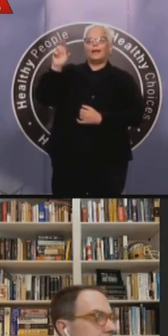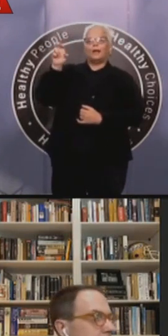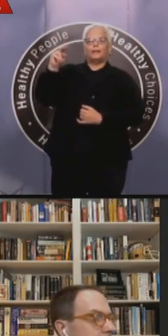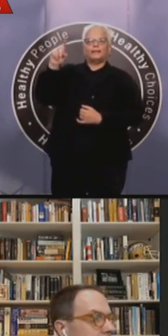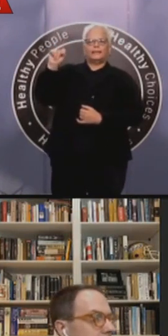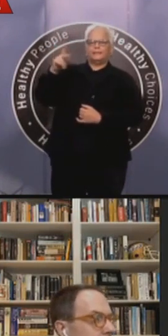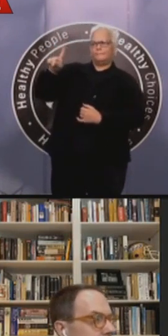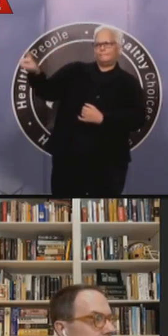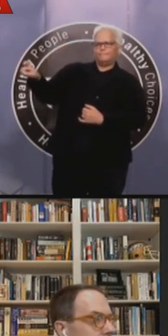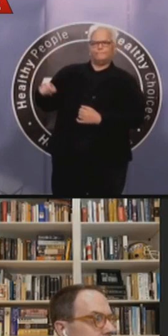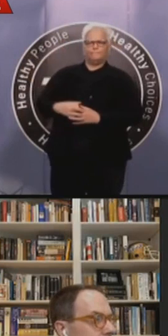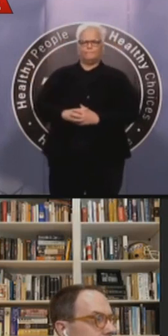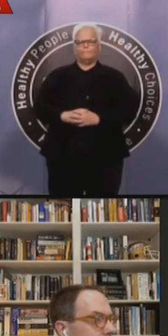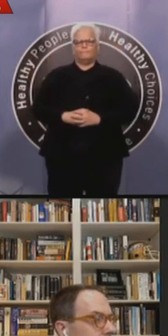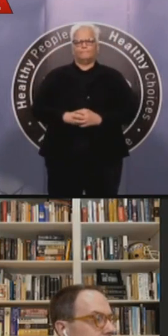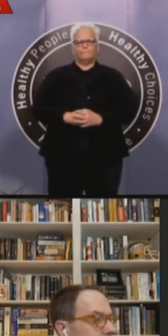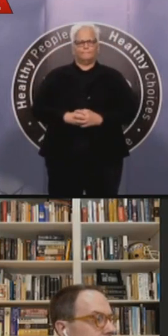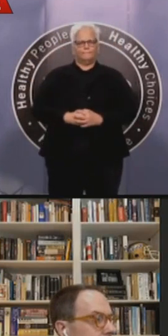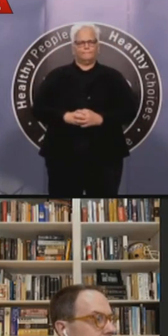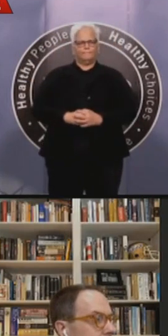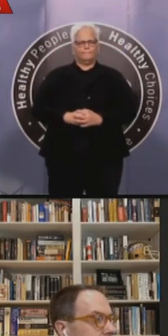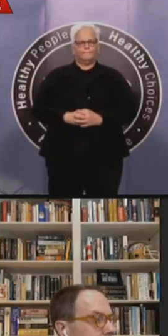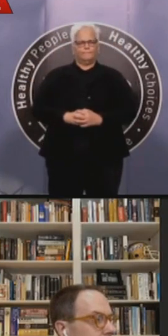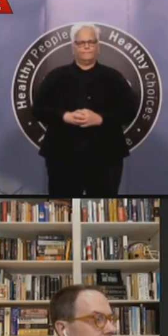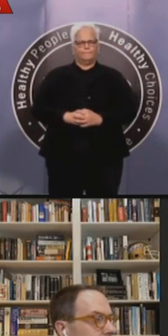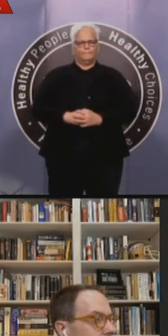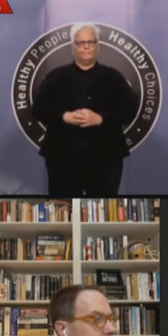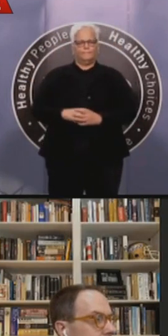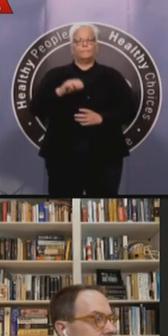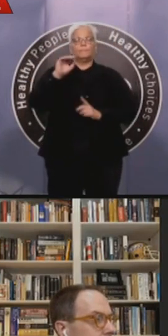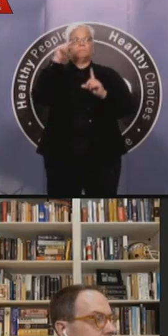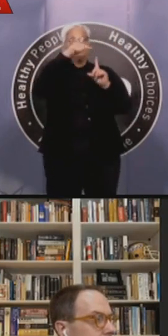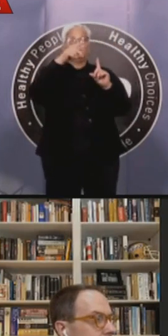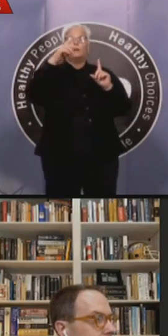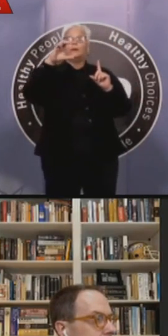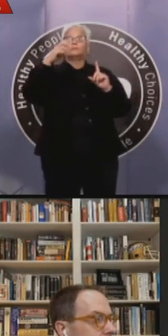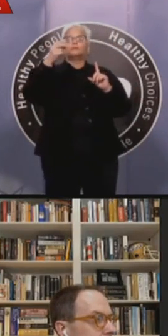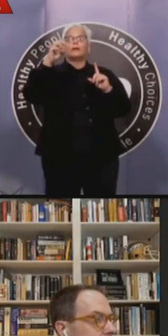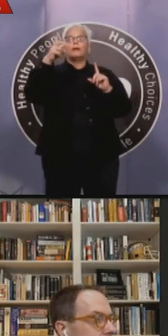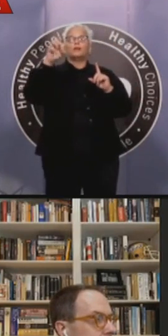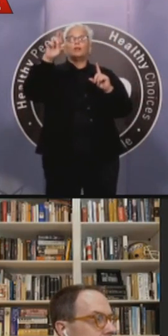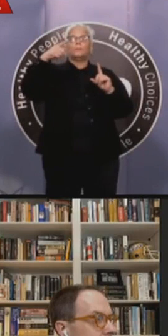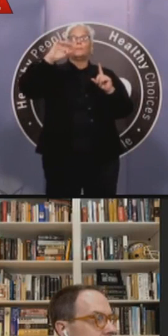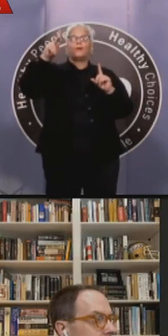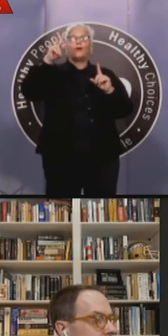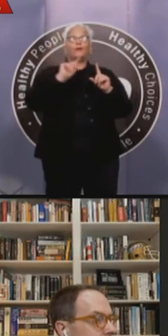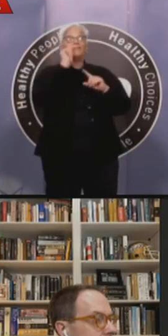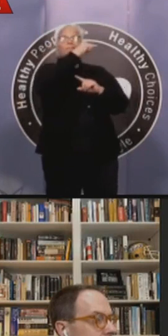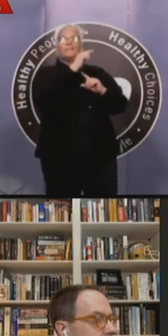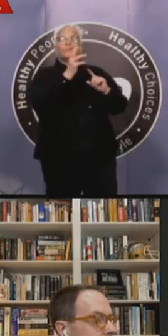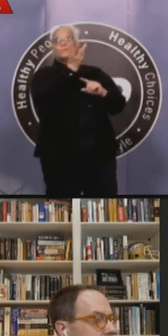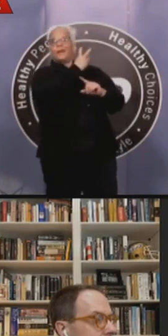So I would, I don't know the answer to that, but we are just going to have to look at all the numbers and see where we are.